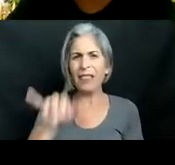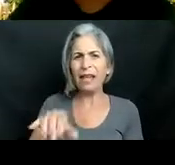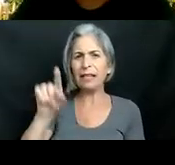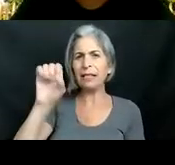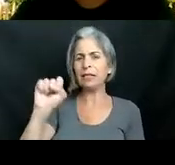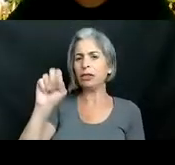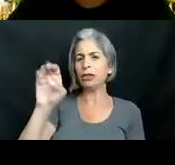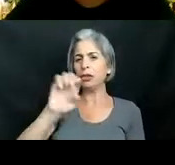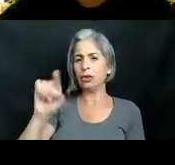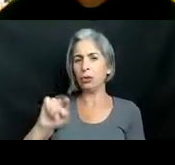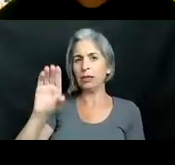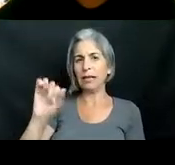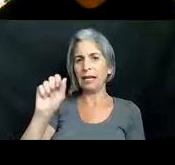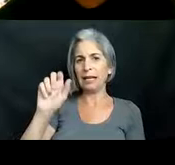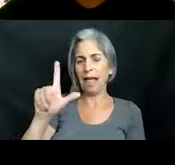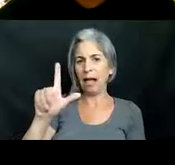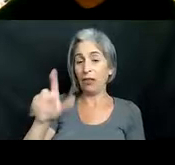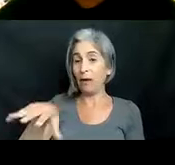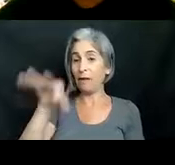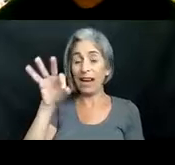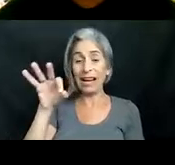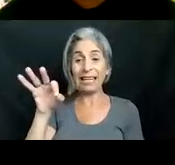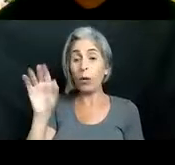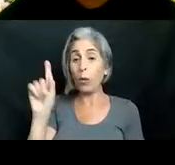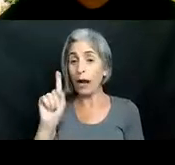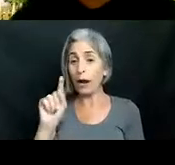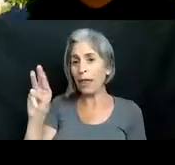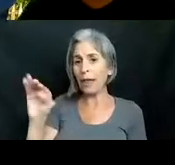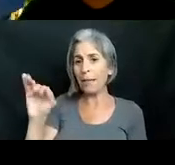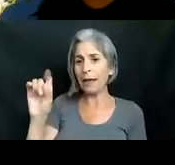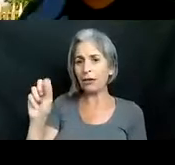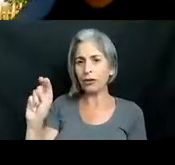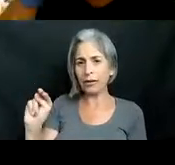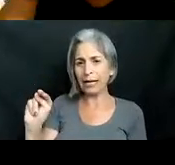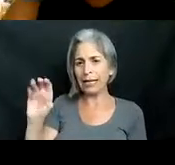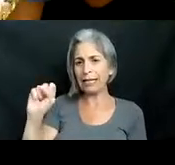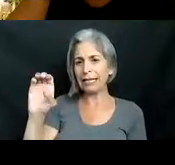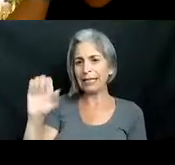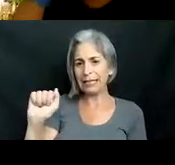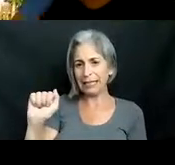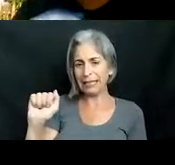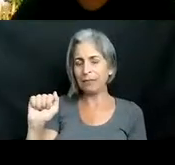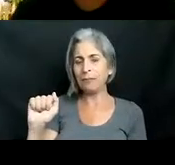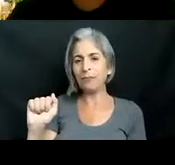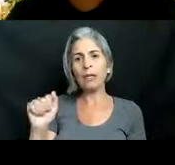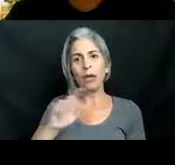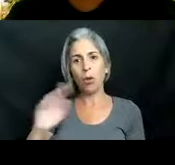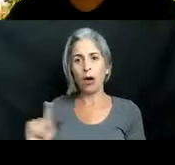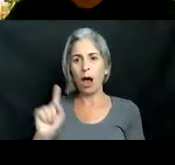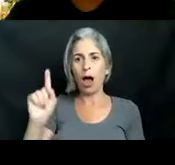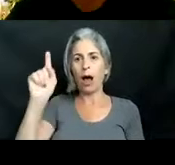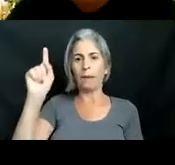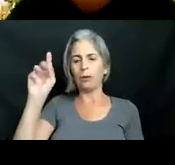they are starting to find lionfish in the mediterranean sea they believe that those lionfish are making their way up through the Suez Canal over into the